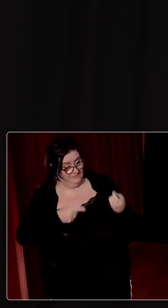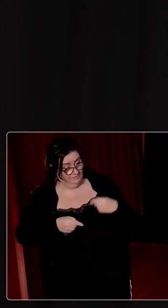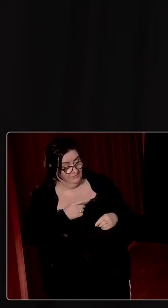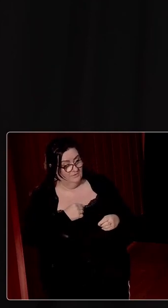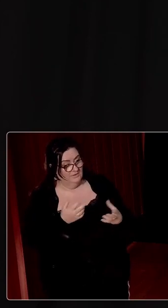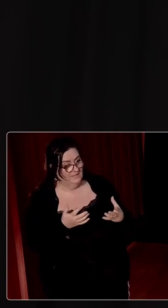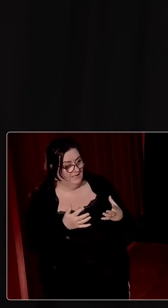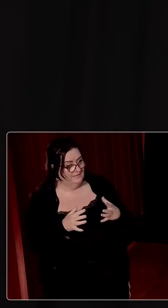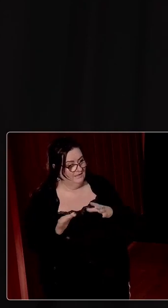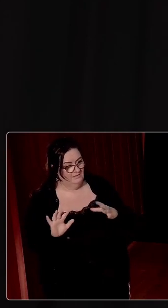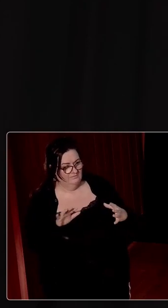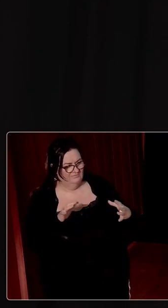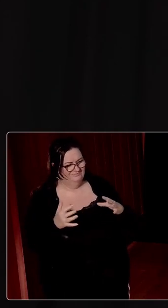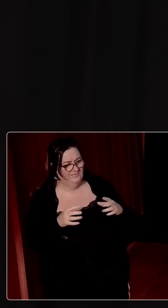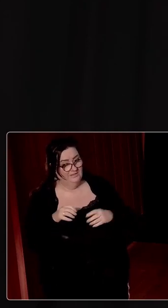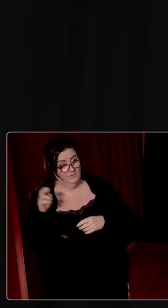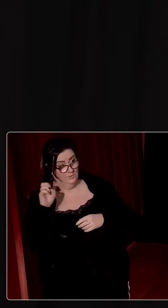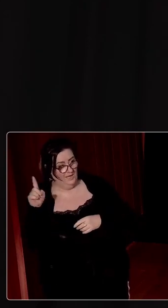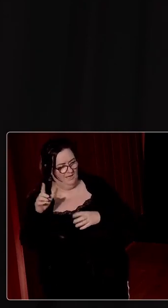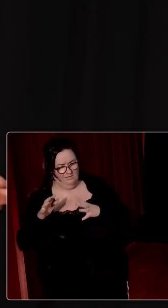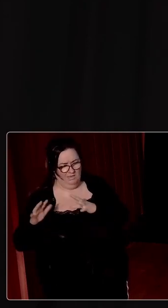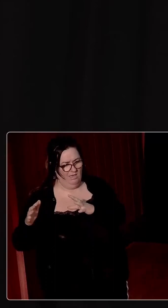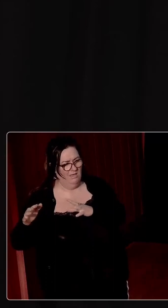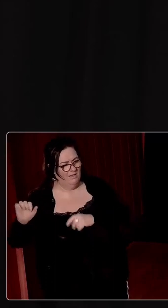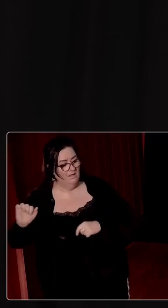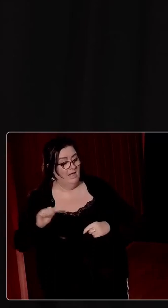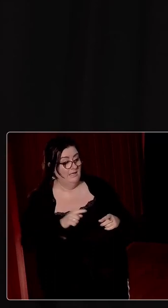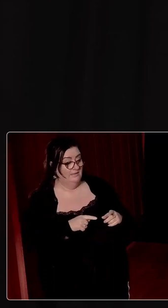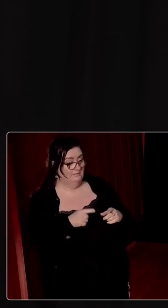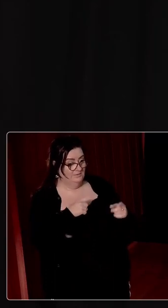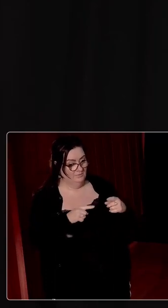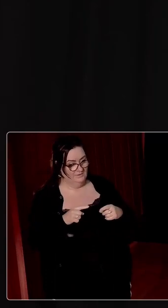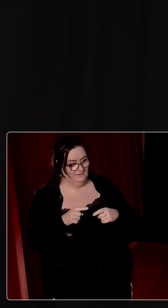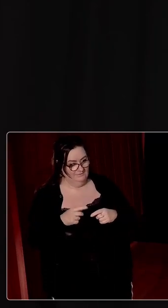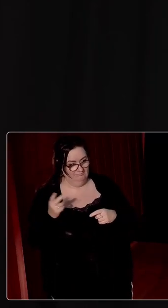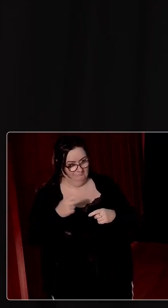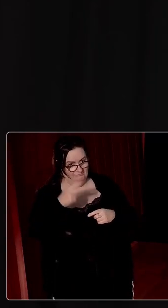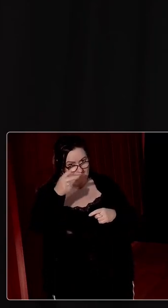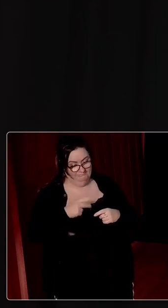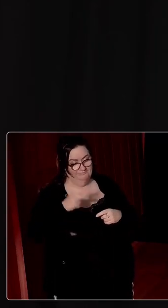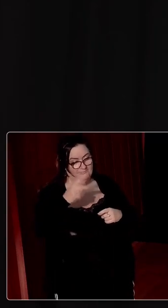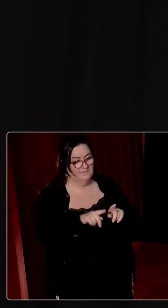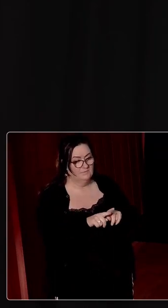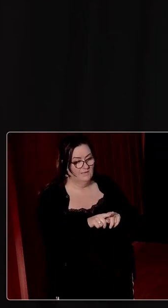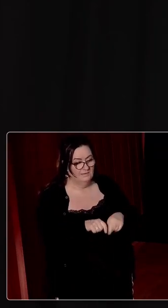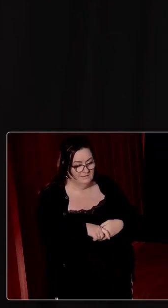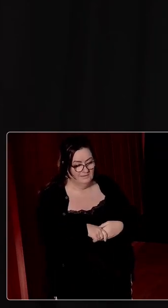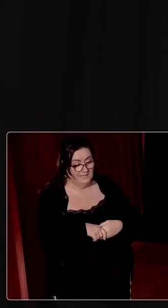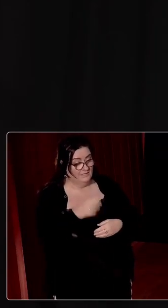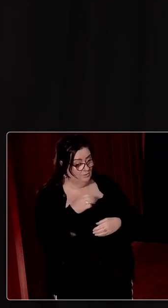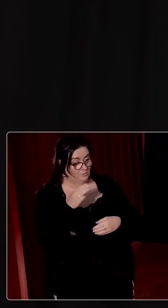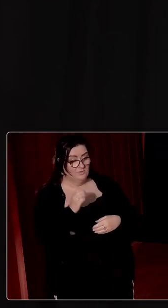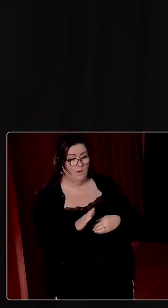it has disturbed territorial politics in the UK and between the two parts of the island. And even though I know there is a